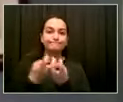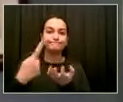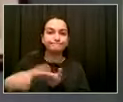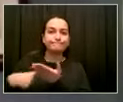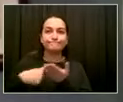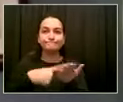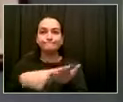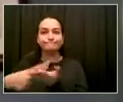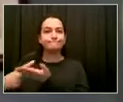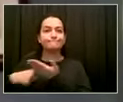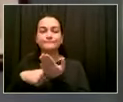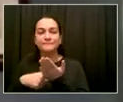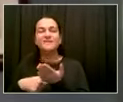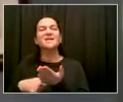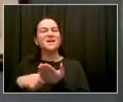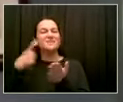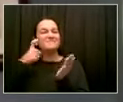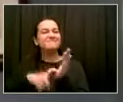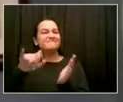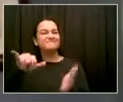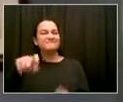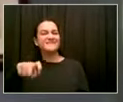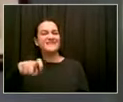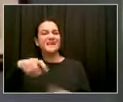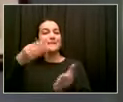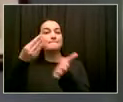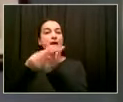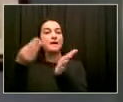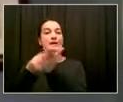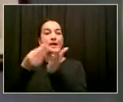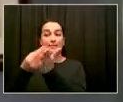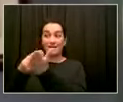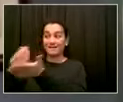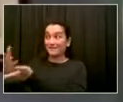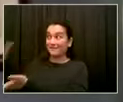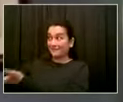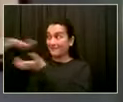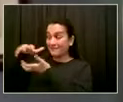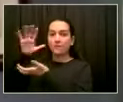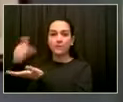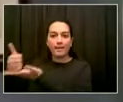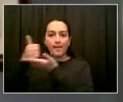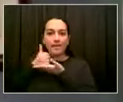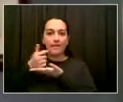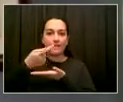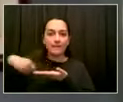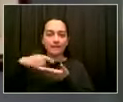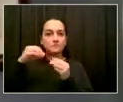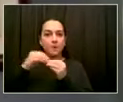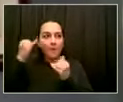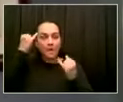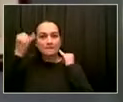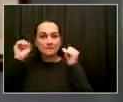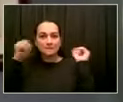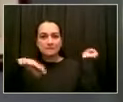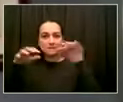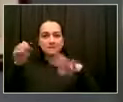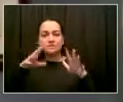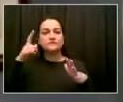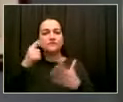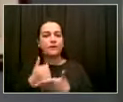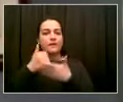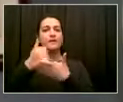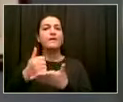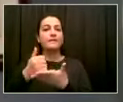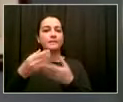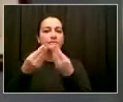Streets exponentially and bring new resources to parts of Southeast Queens. And this announcement could not have,